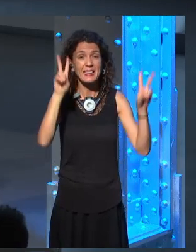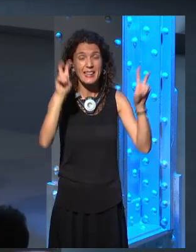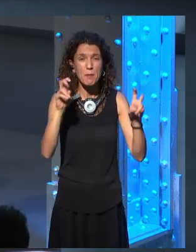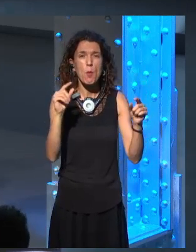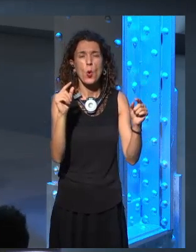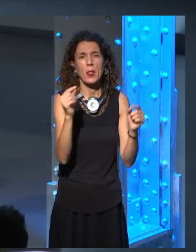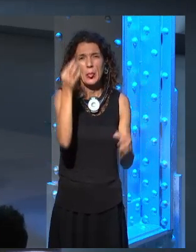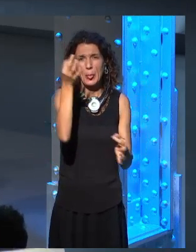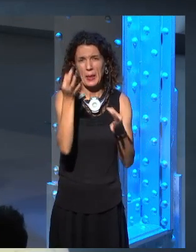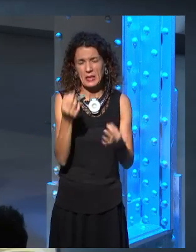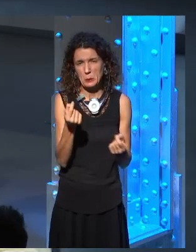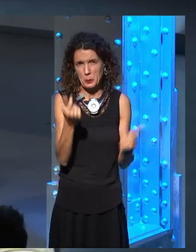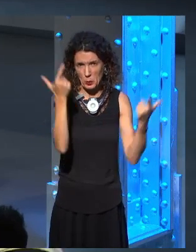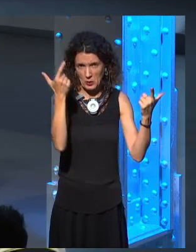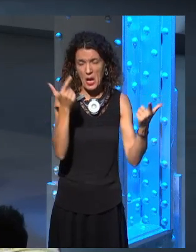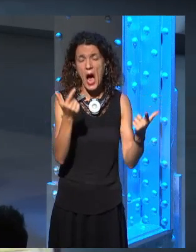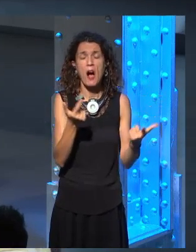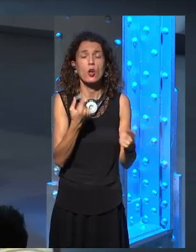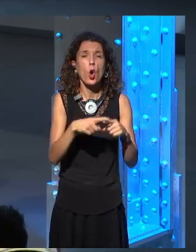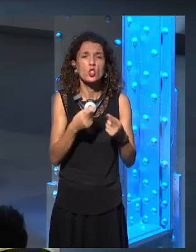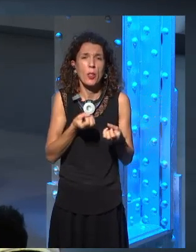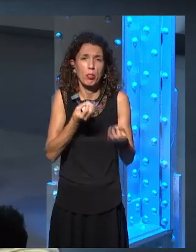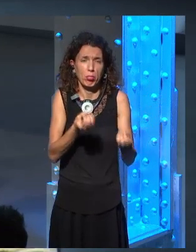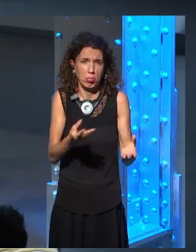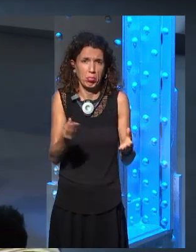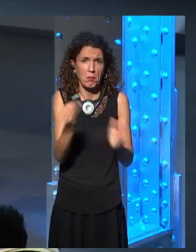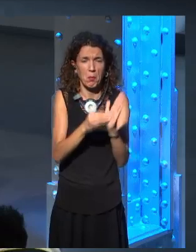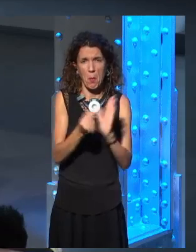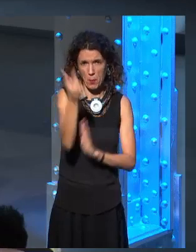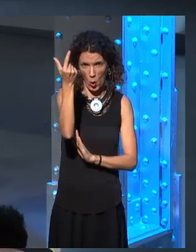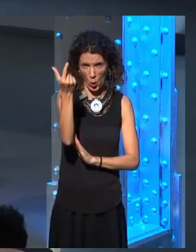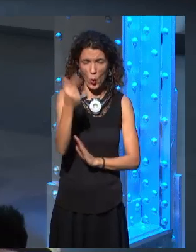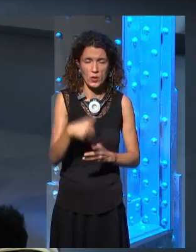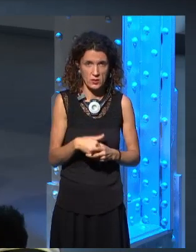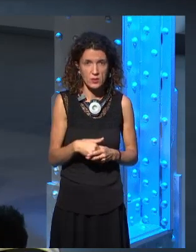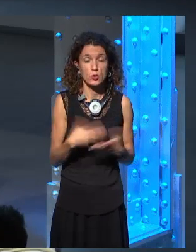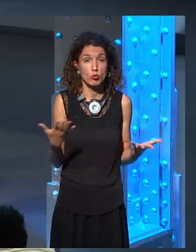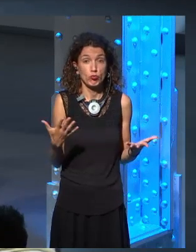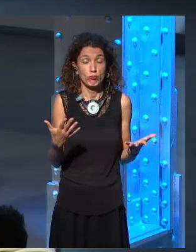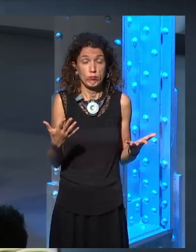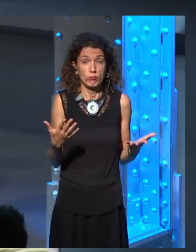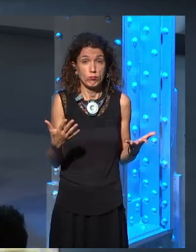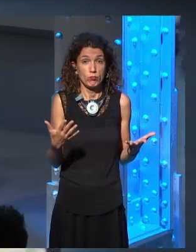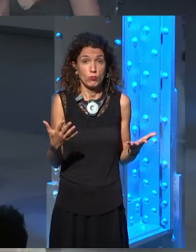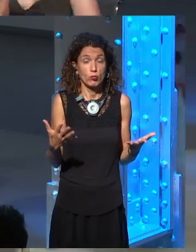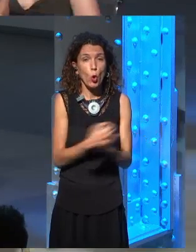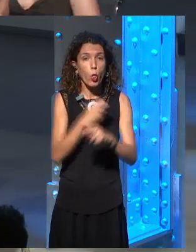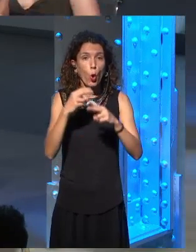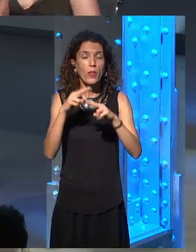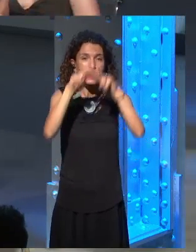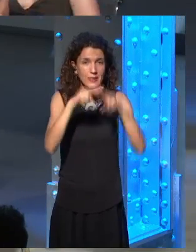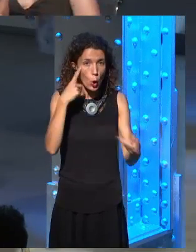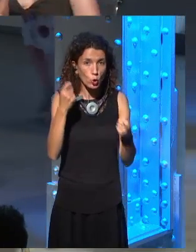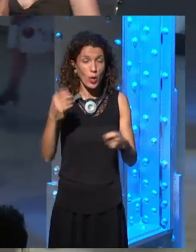and everything, of course, was run by George. Like, George had to actually say, this is mine. Um,